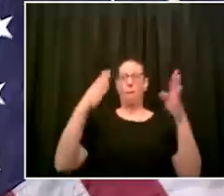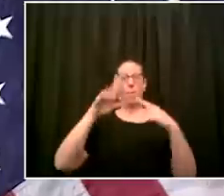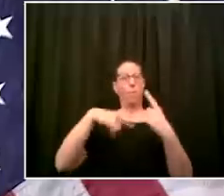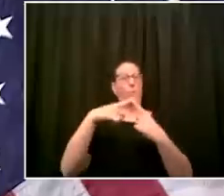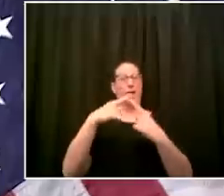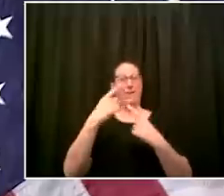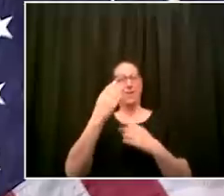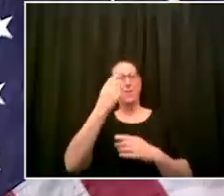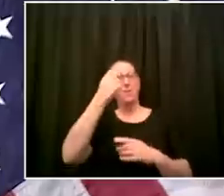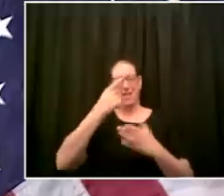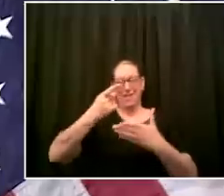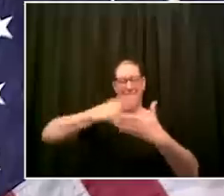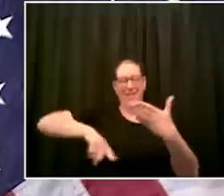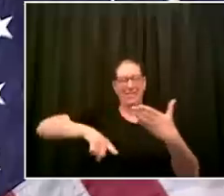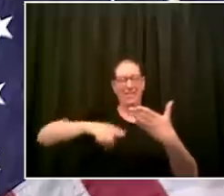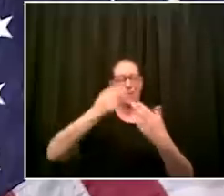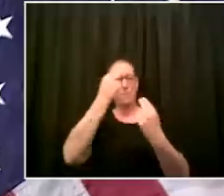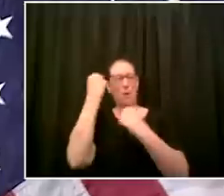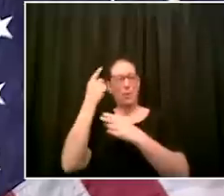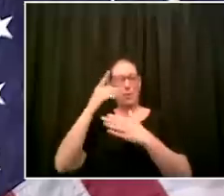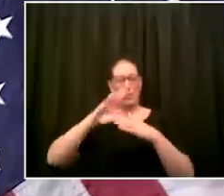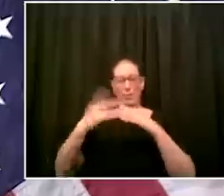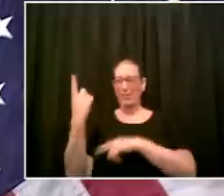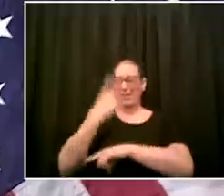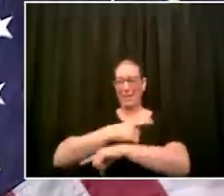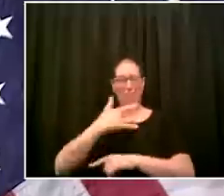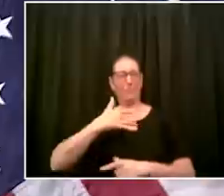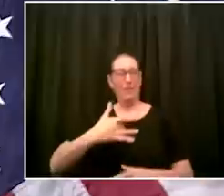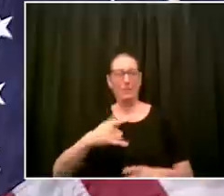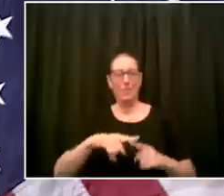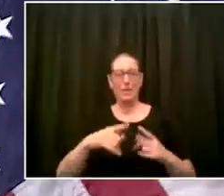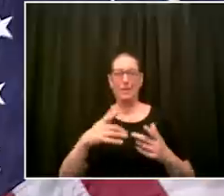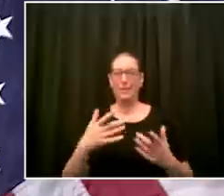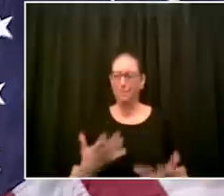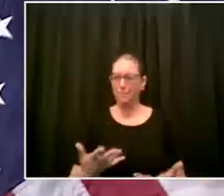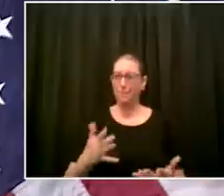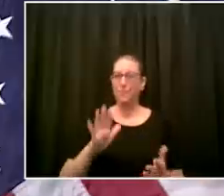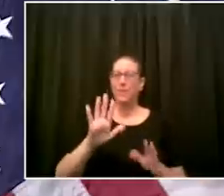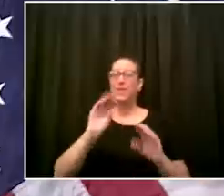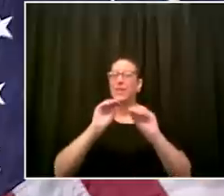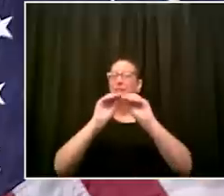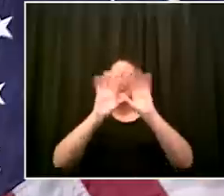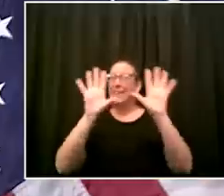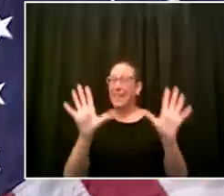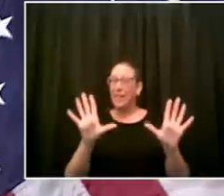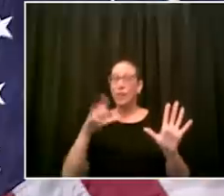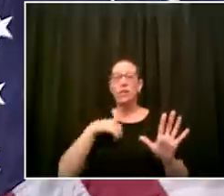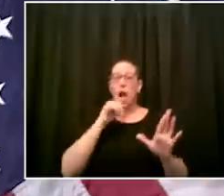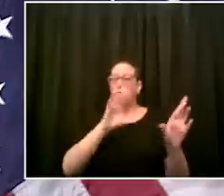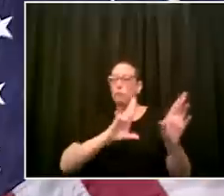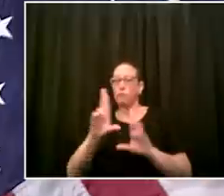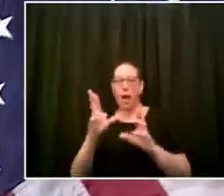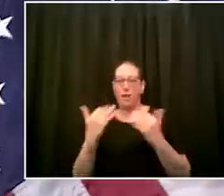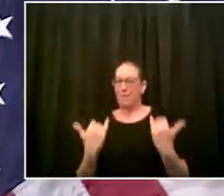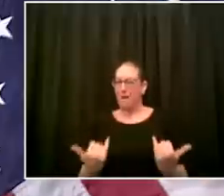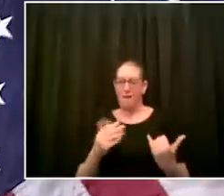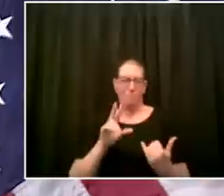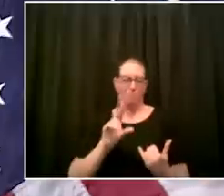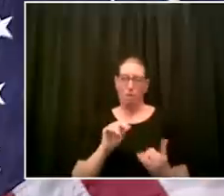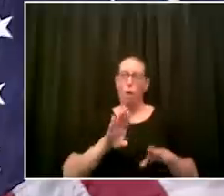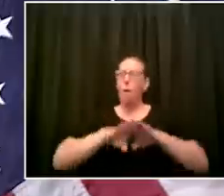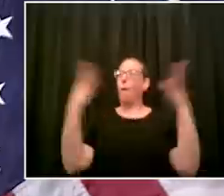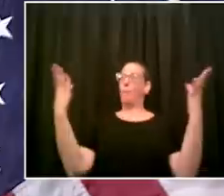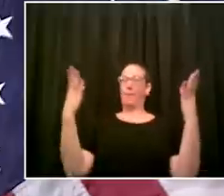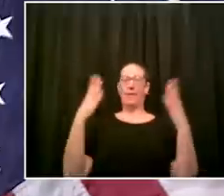quite clear is we're not in a position to start now we just talked about the state indicators the city indicators by every objective measure we're not there yet